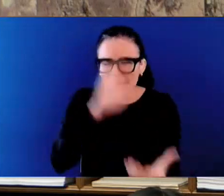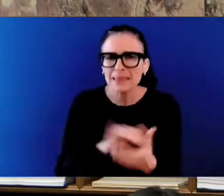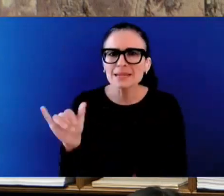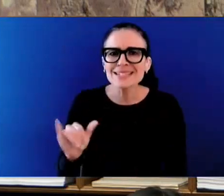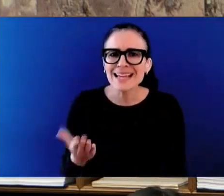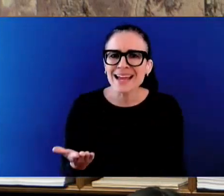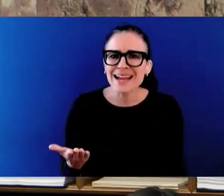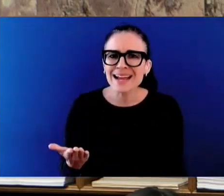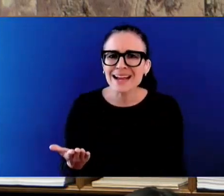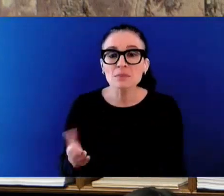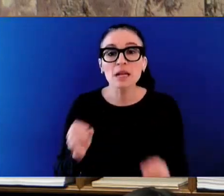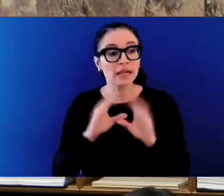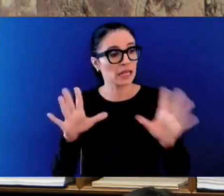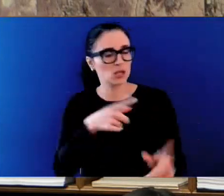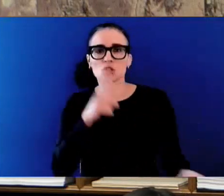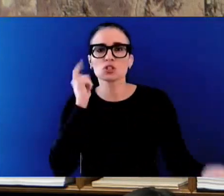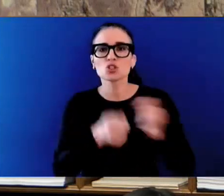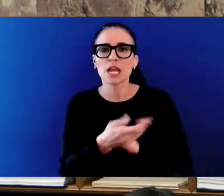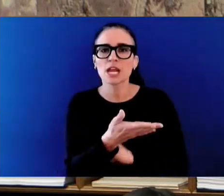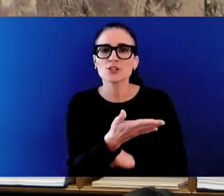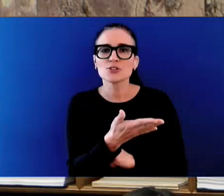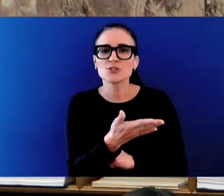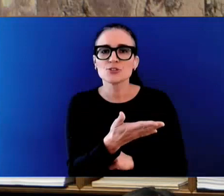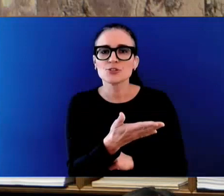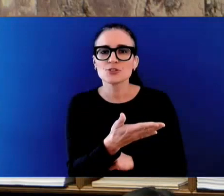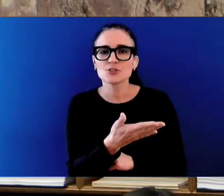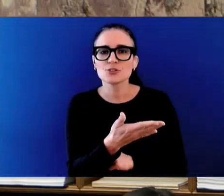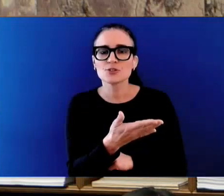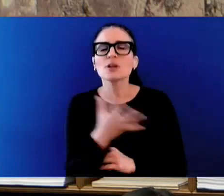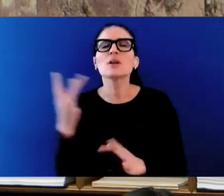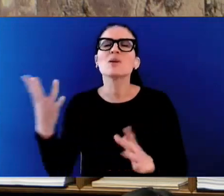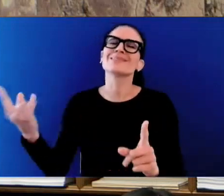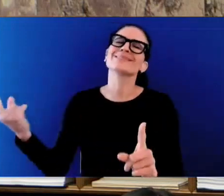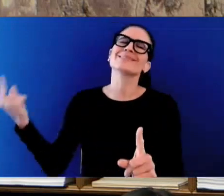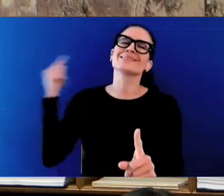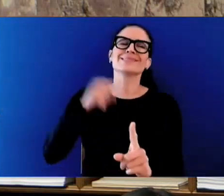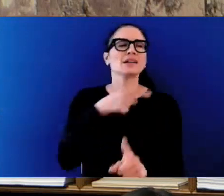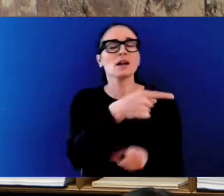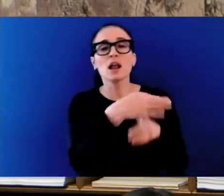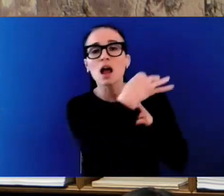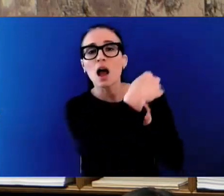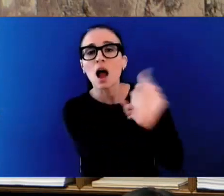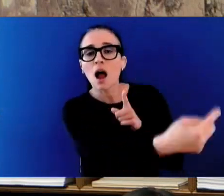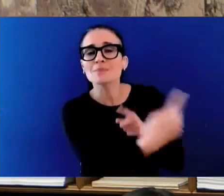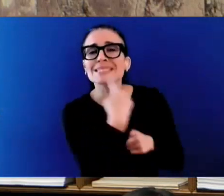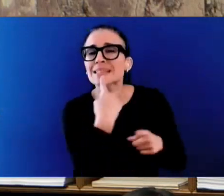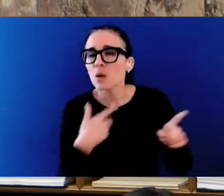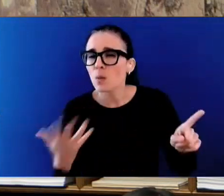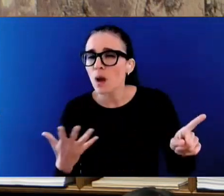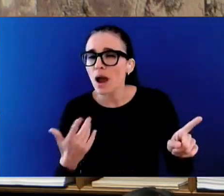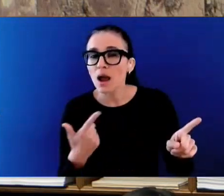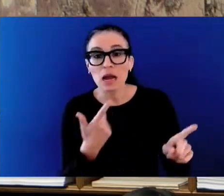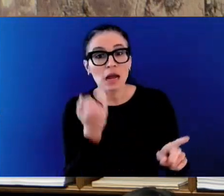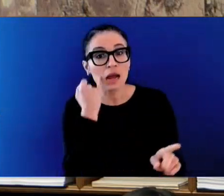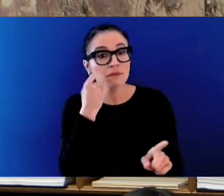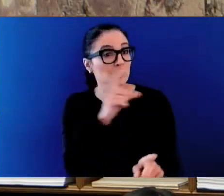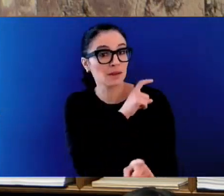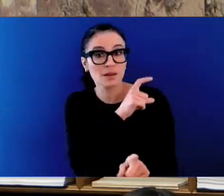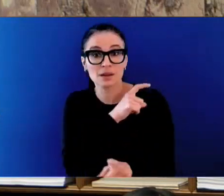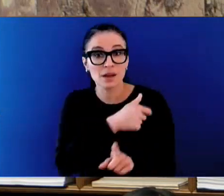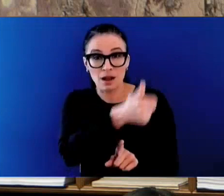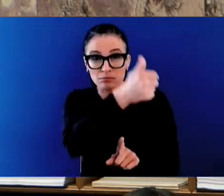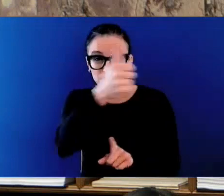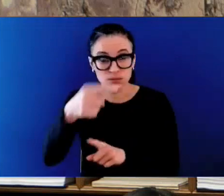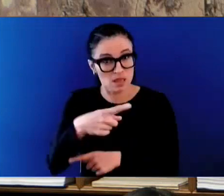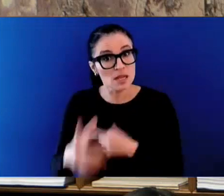Let's go back to what the Leader of the Opposition said. Some of the chiefs of police were supportive of decriminalization. What they're supportive of is not